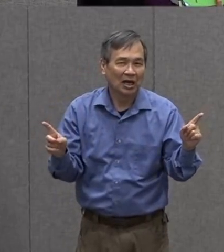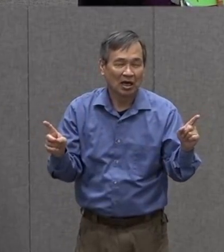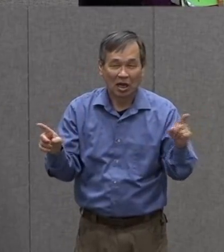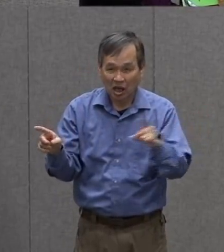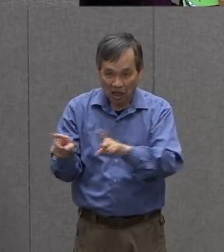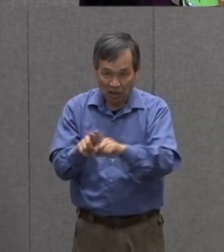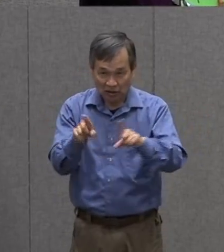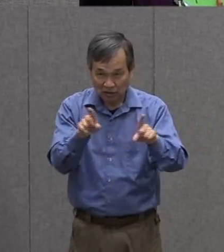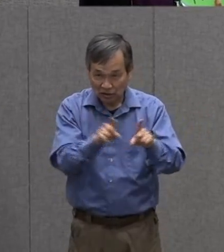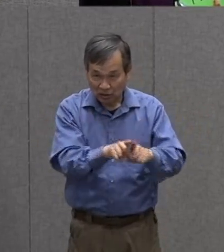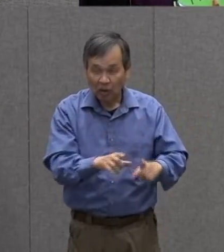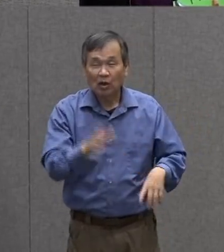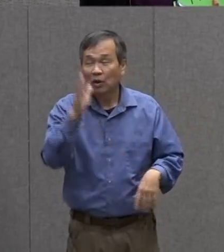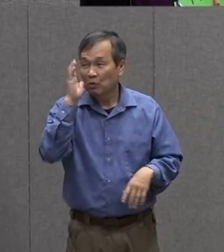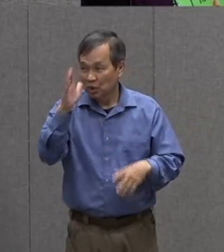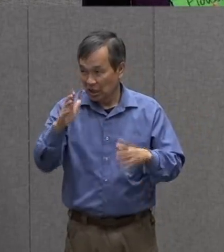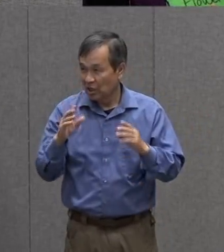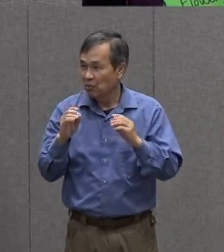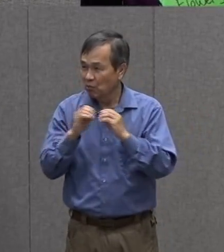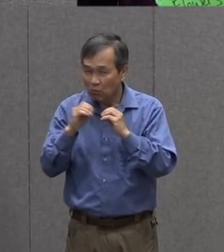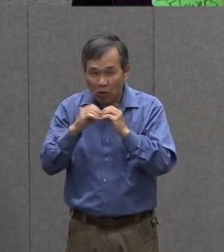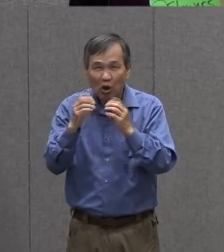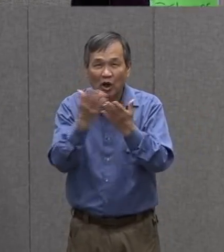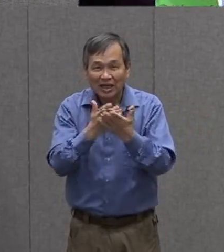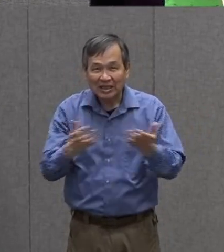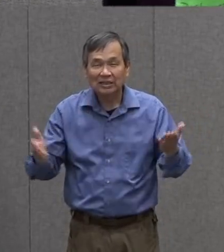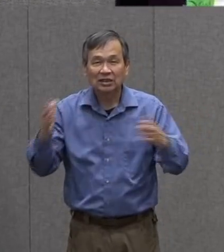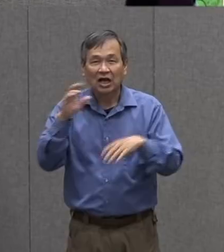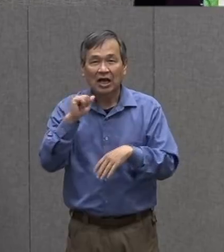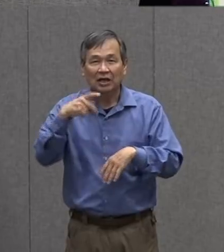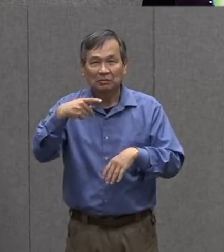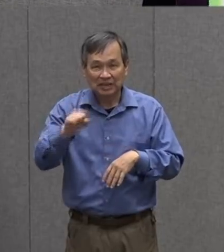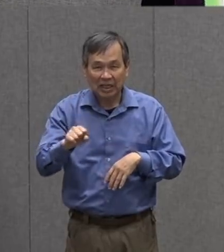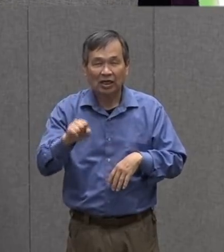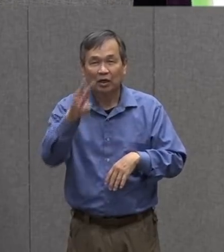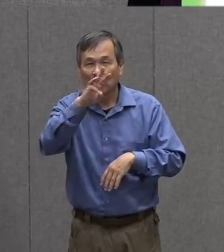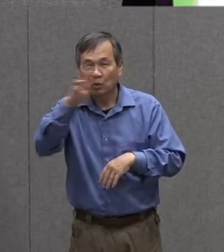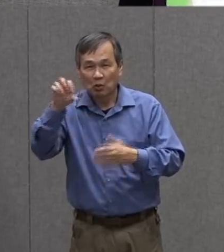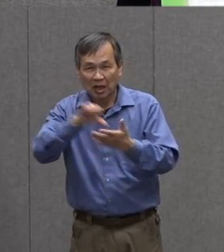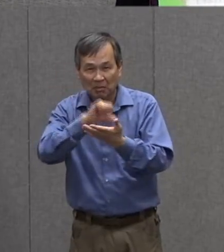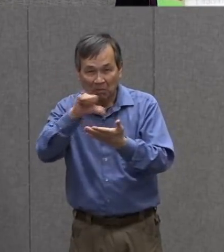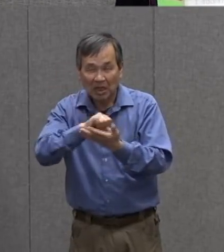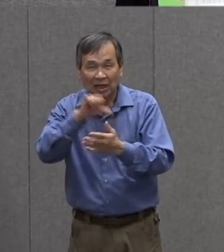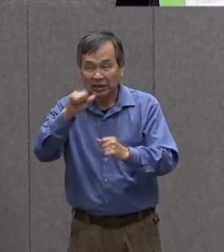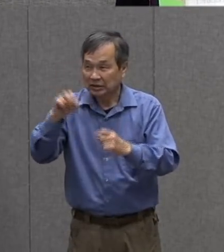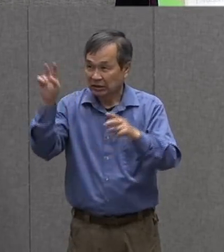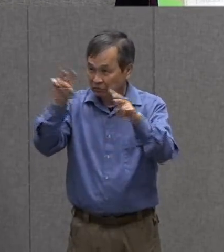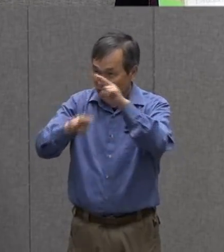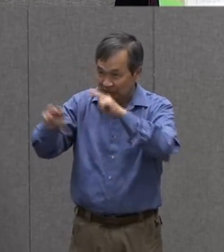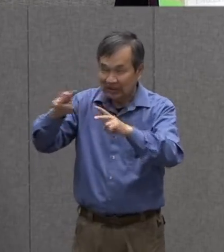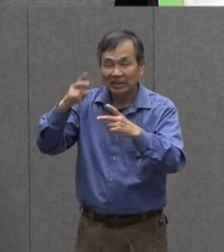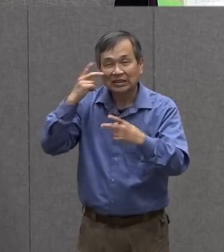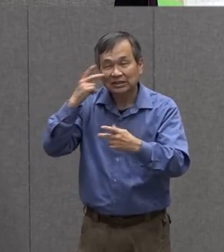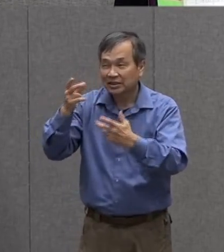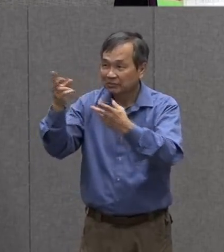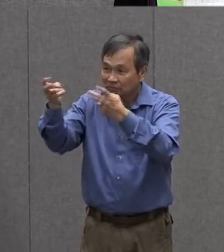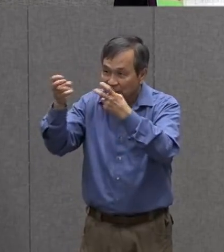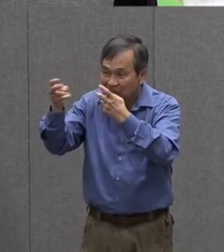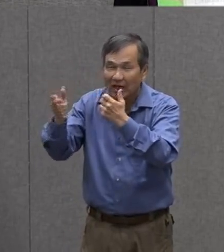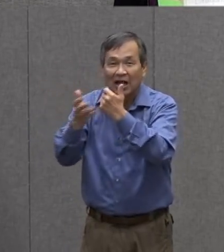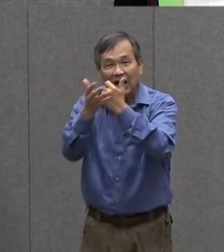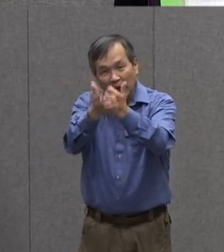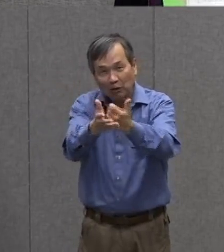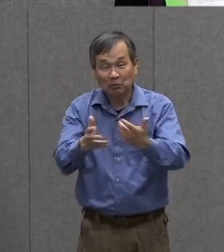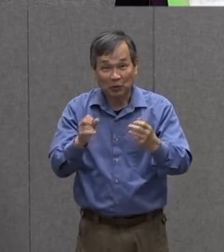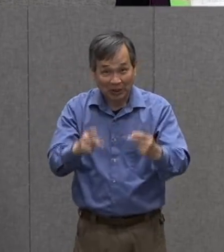also are going to have more resources on the APS site that you can look for to help you learn a little bit about making some